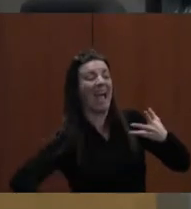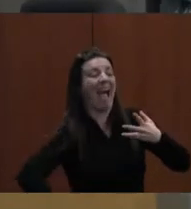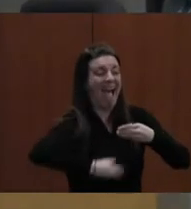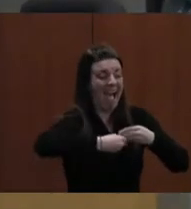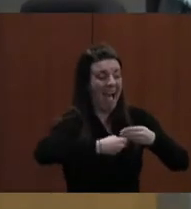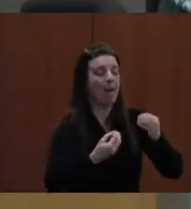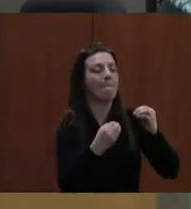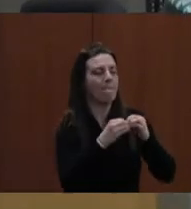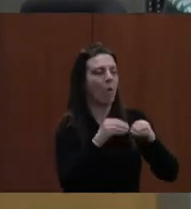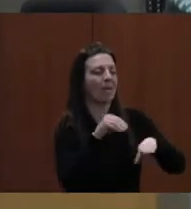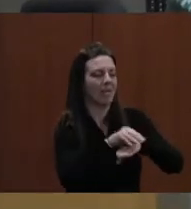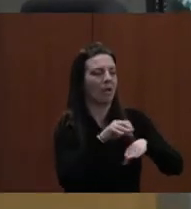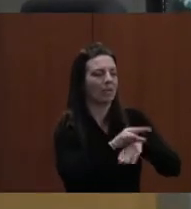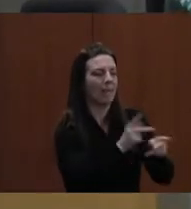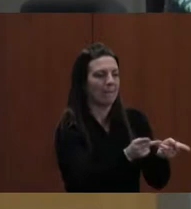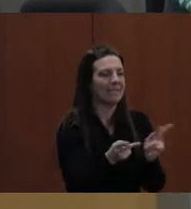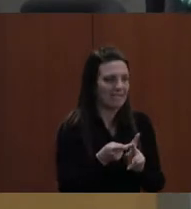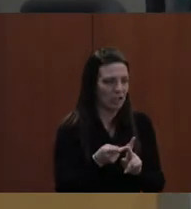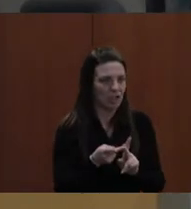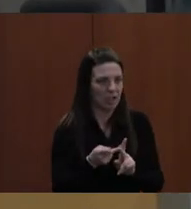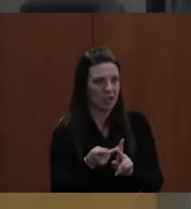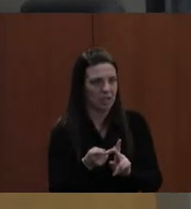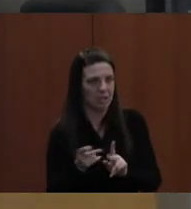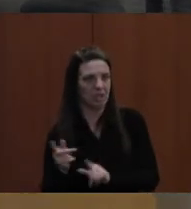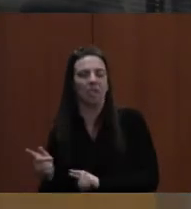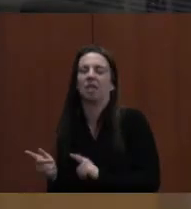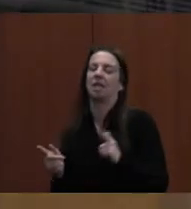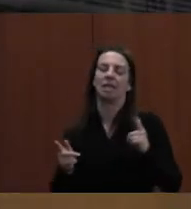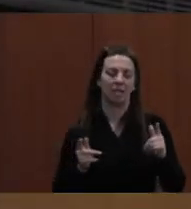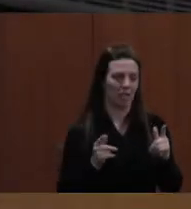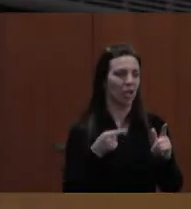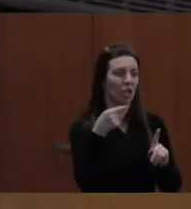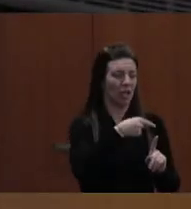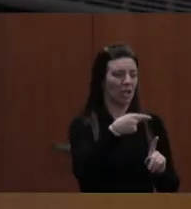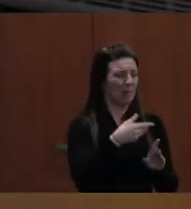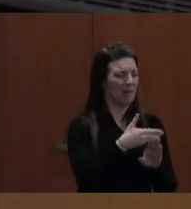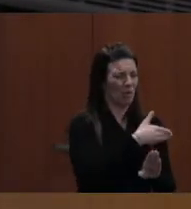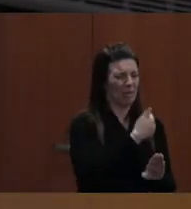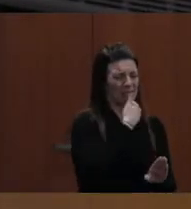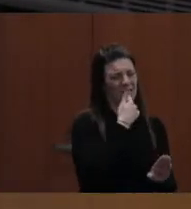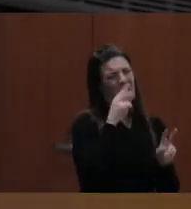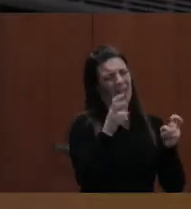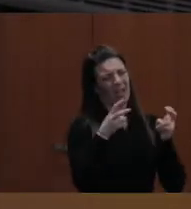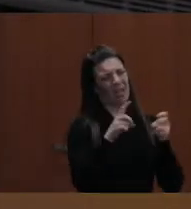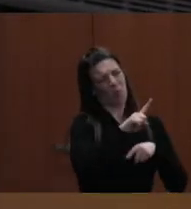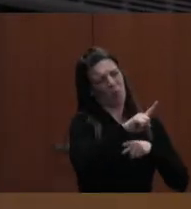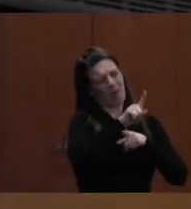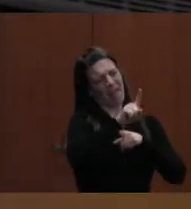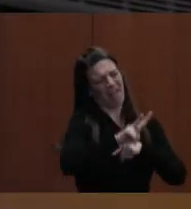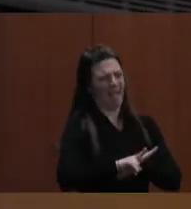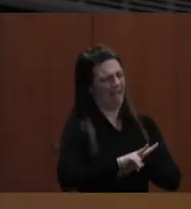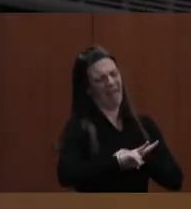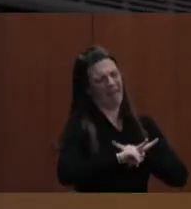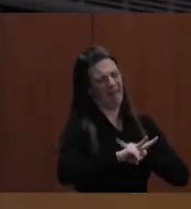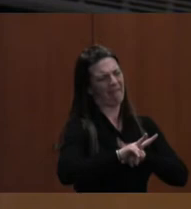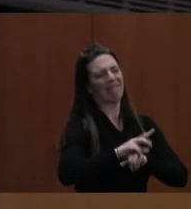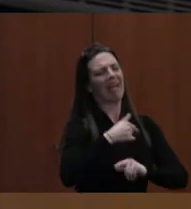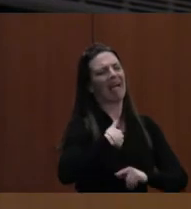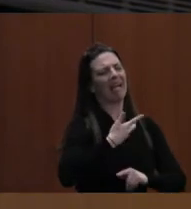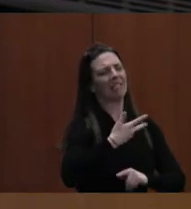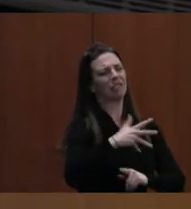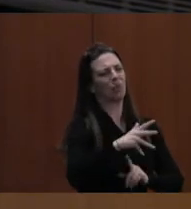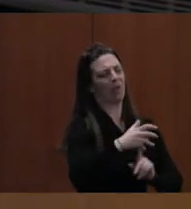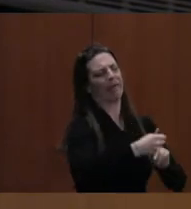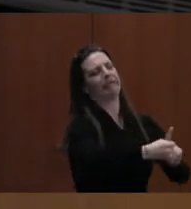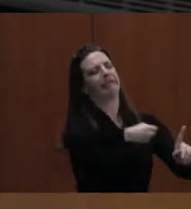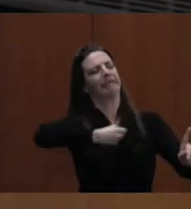So. Earlier in the discussion when you said that you had like one and a half, I don't want that one and a half to disappear just to help cover another school.